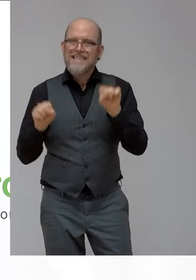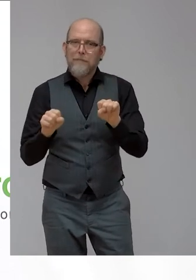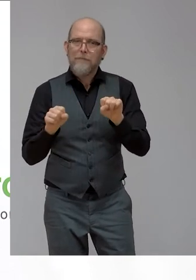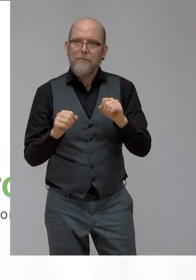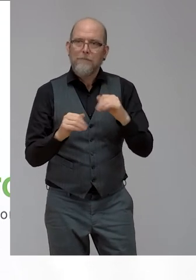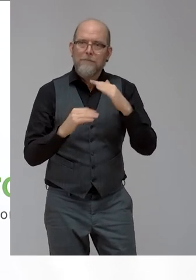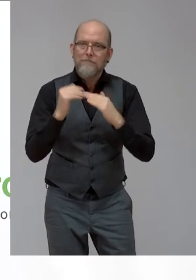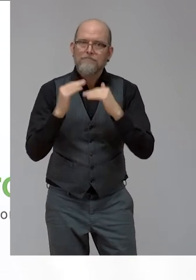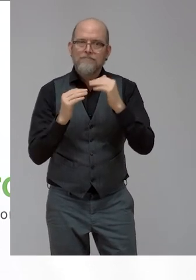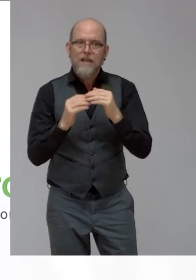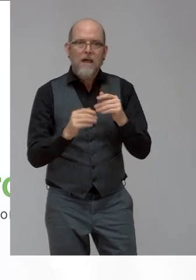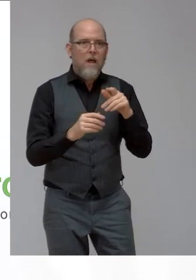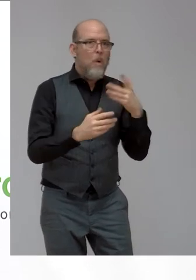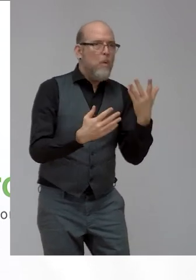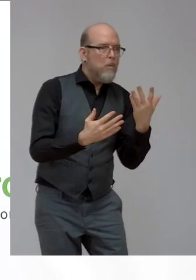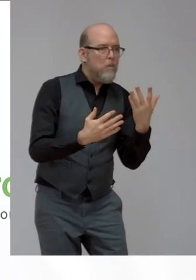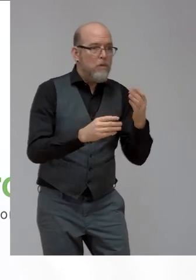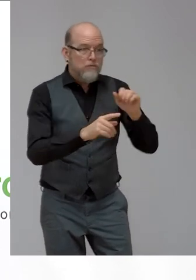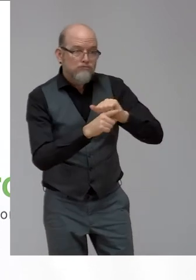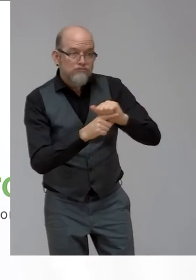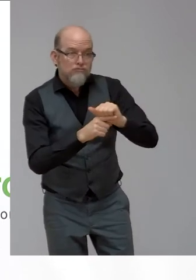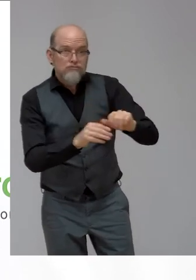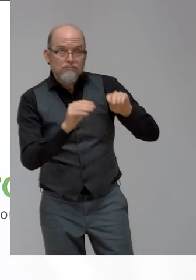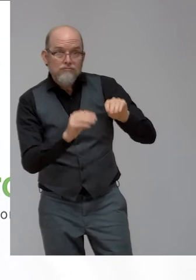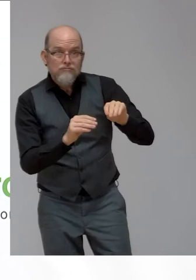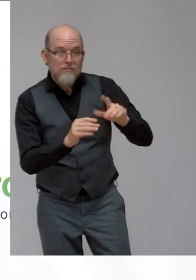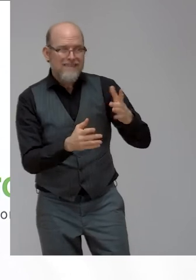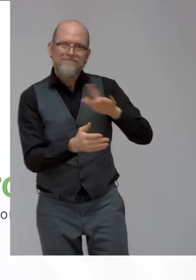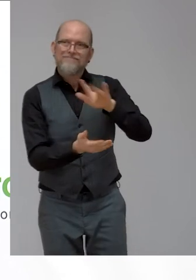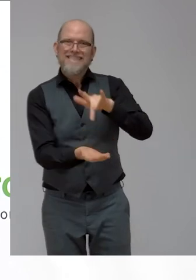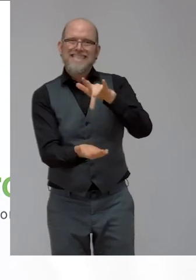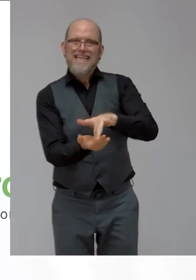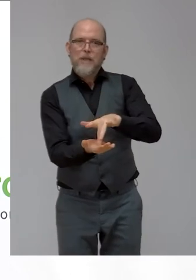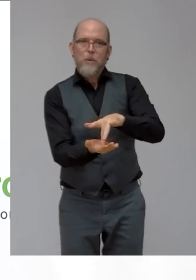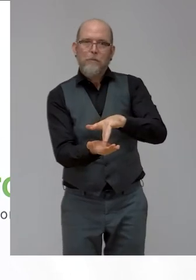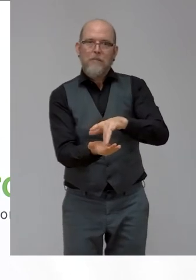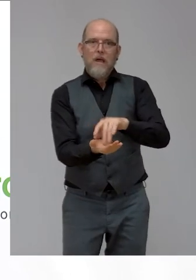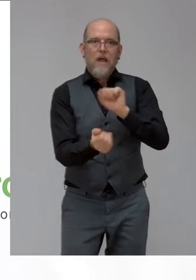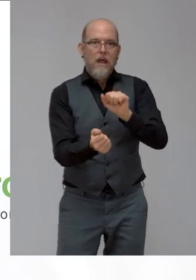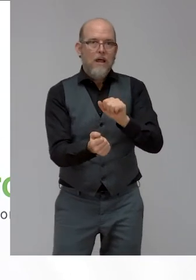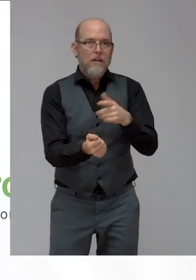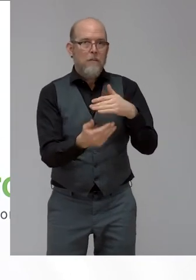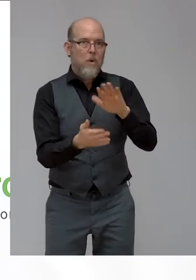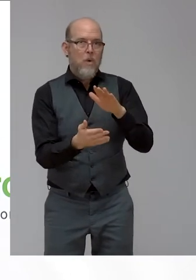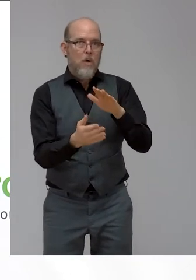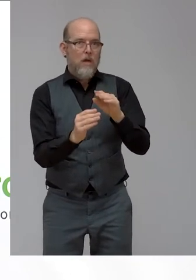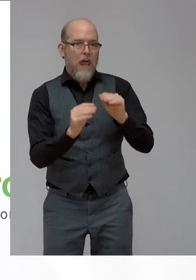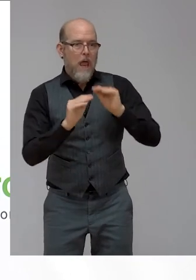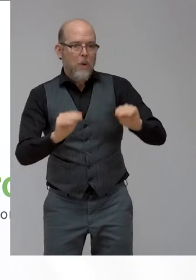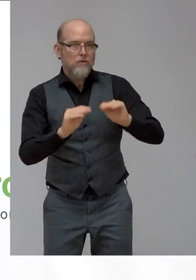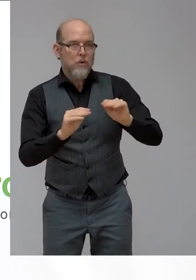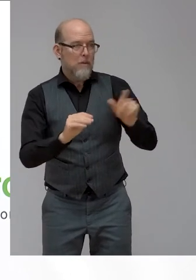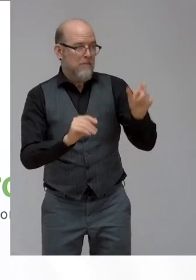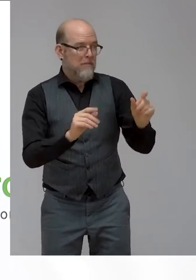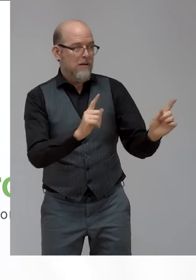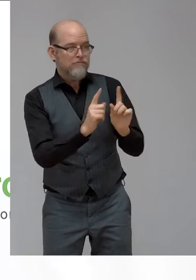out there. How do you train them up to take in people with disabilities? Because what we don't